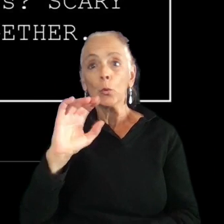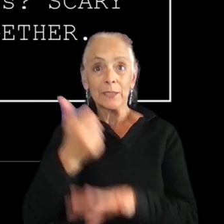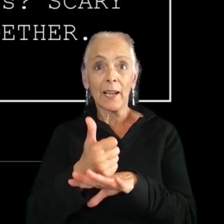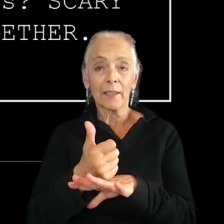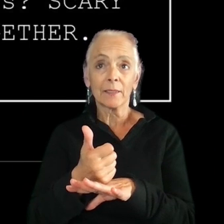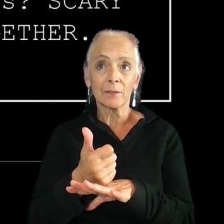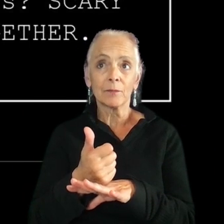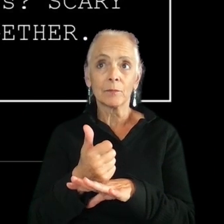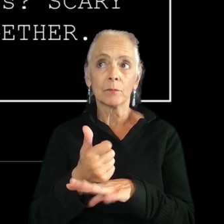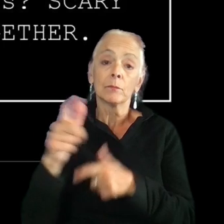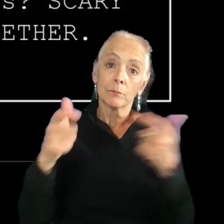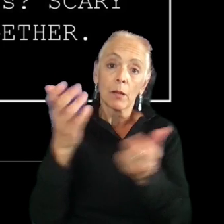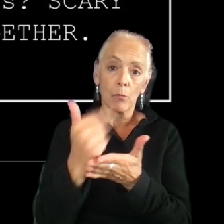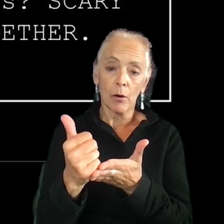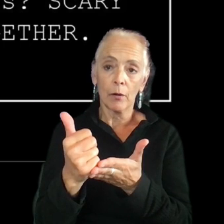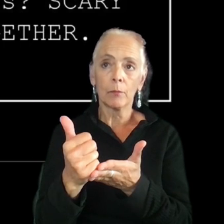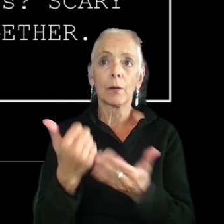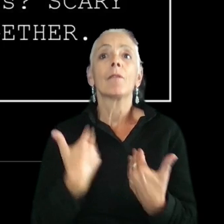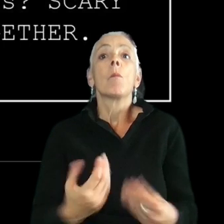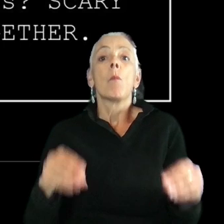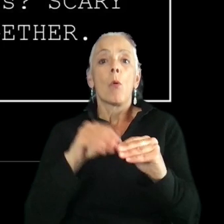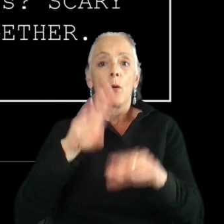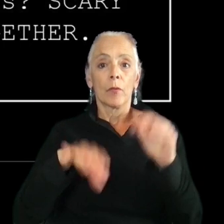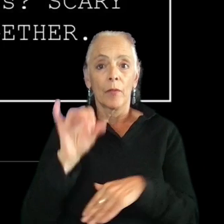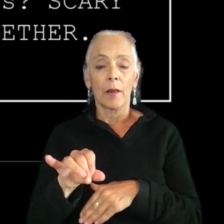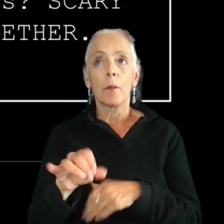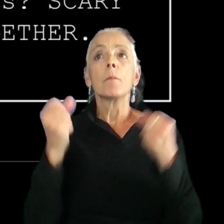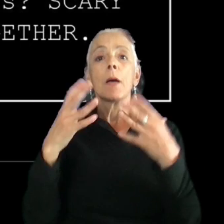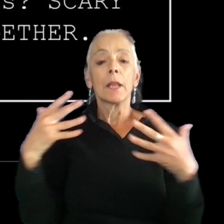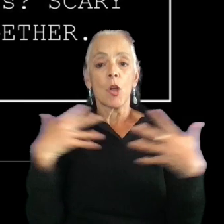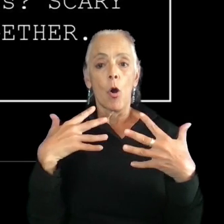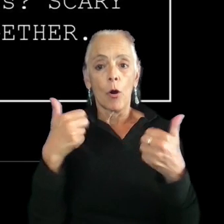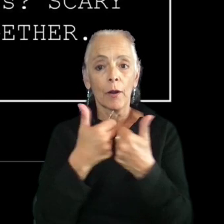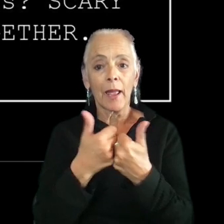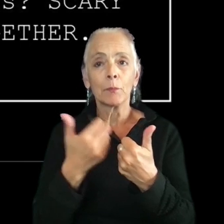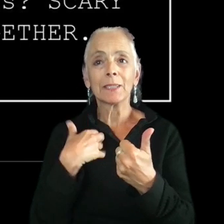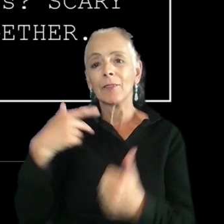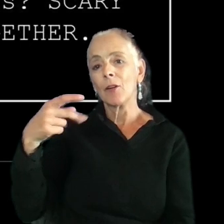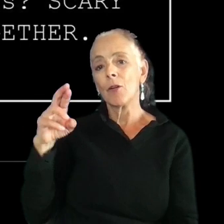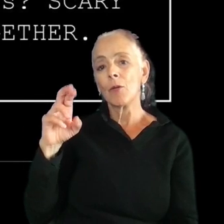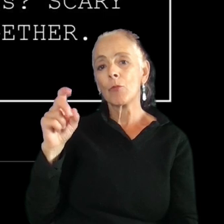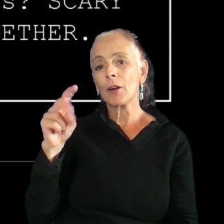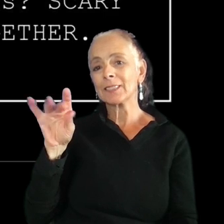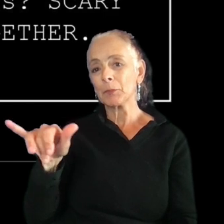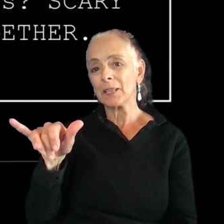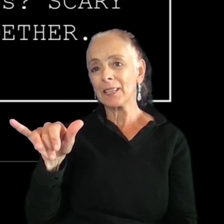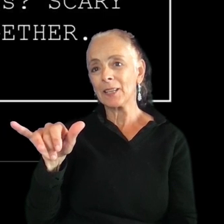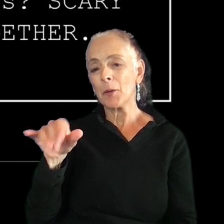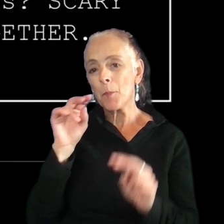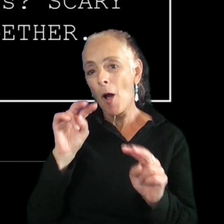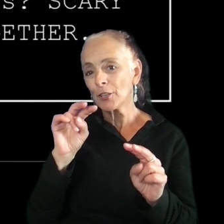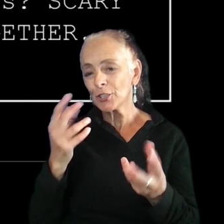part. But there's more than just that. A lot of horror games specifically have proximity monitors about how close you are to